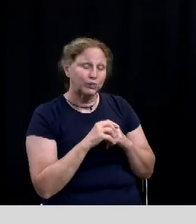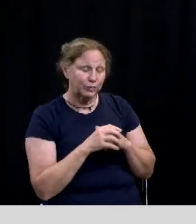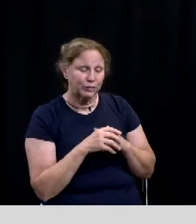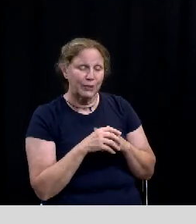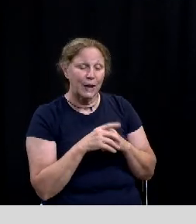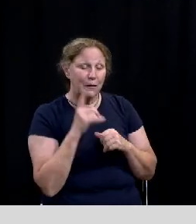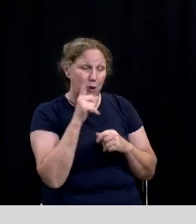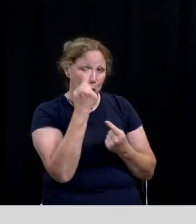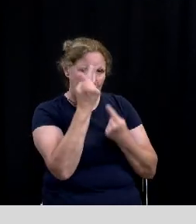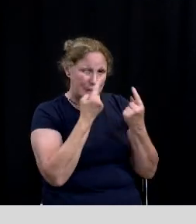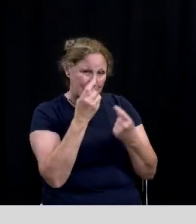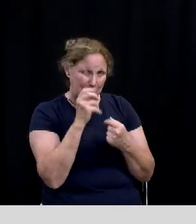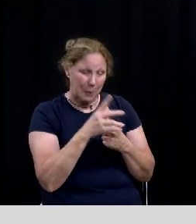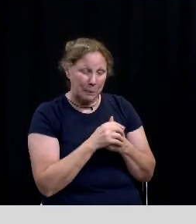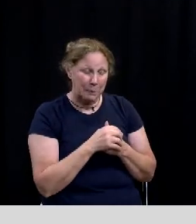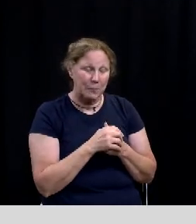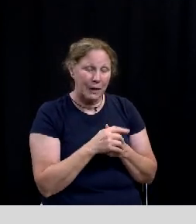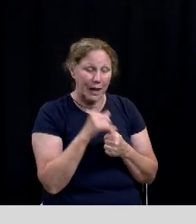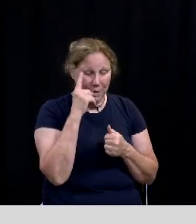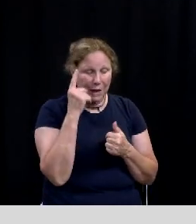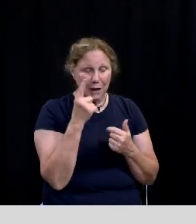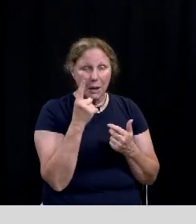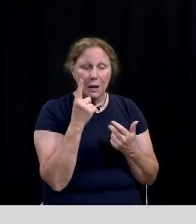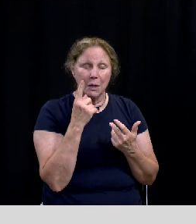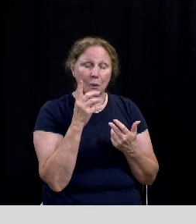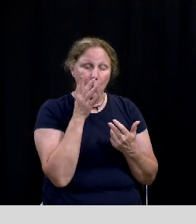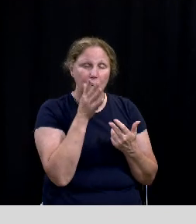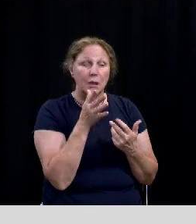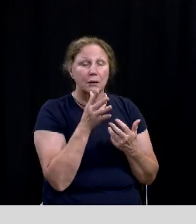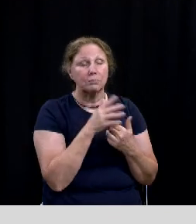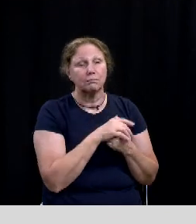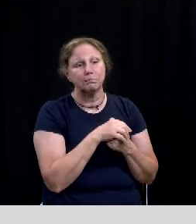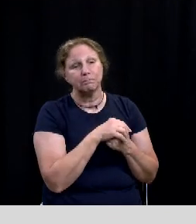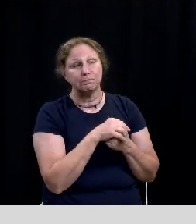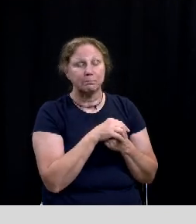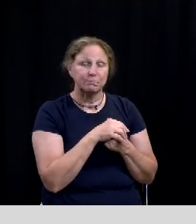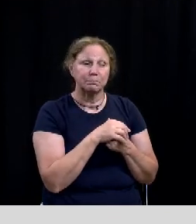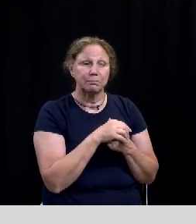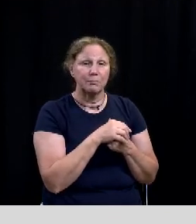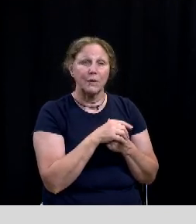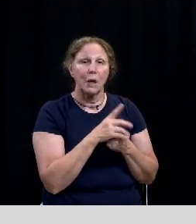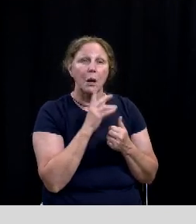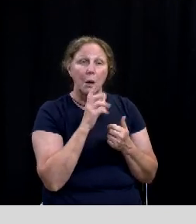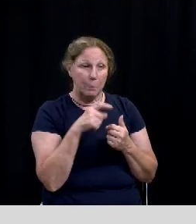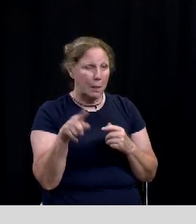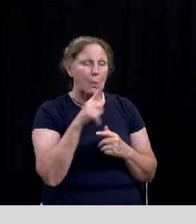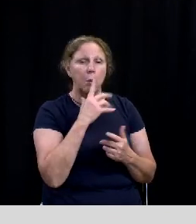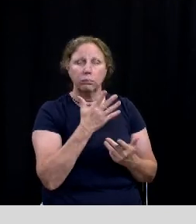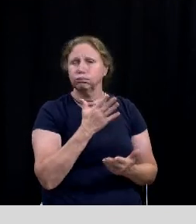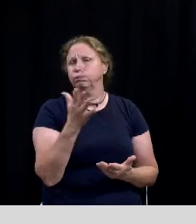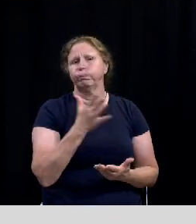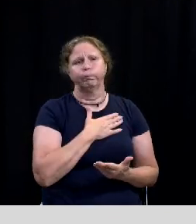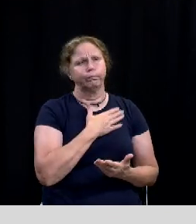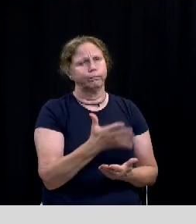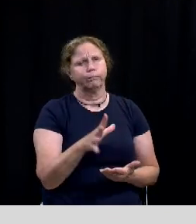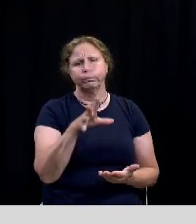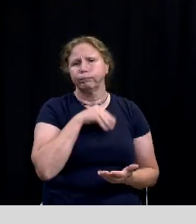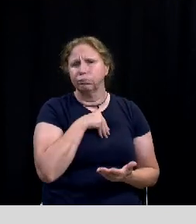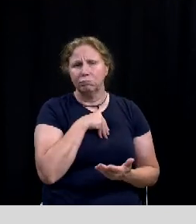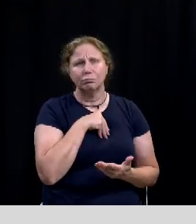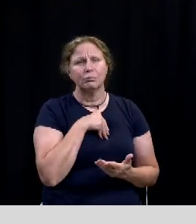bucket for consideration i think it would make a um a welcome impact and and and and touch